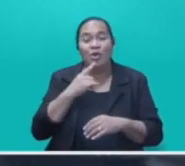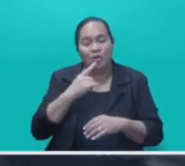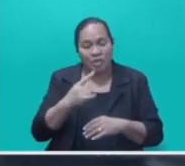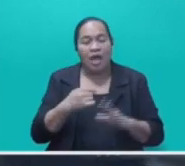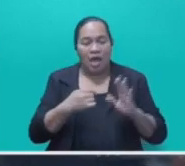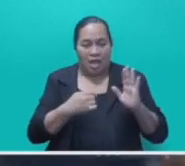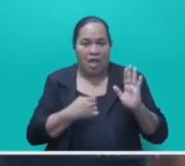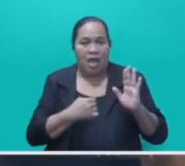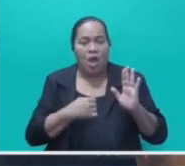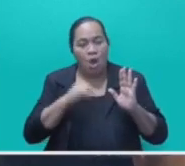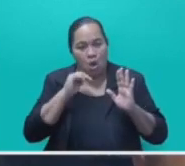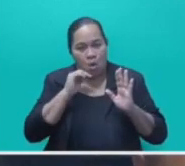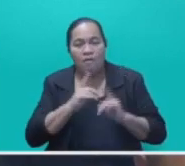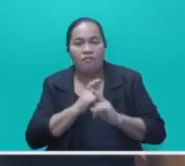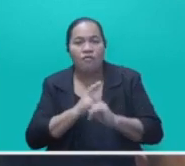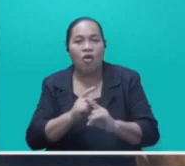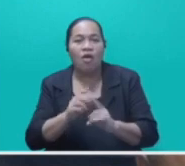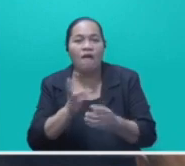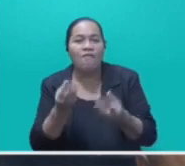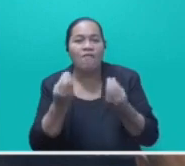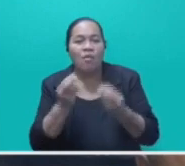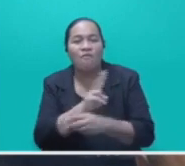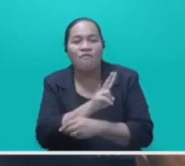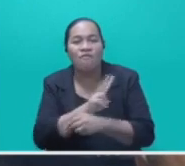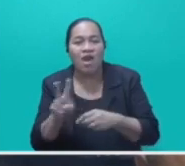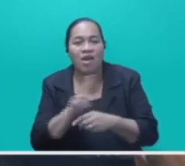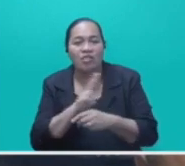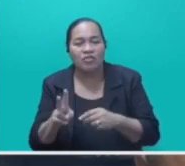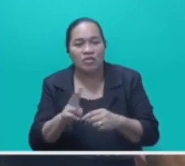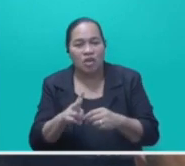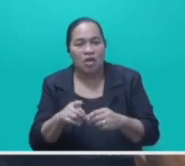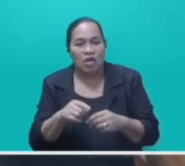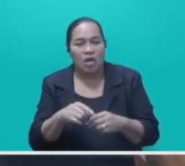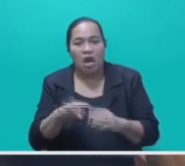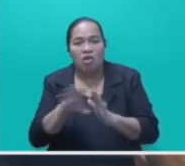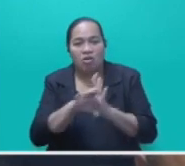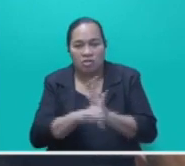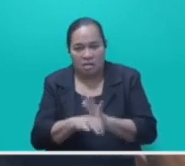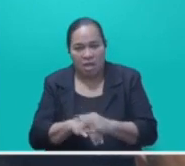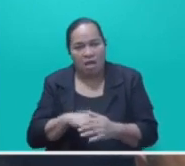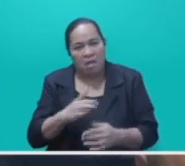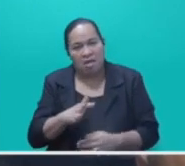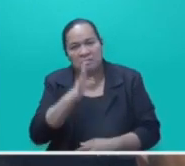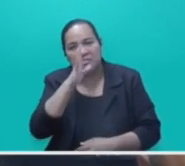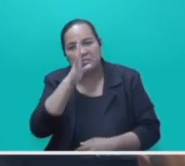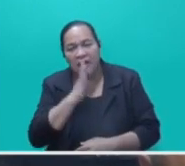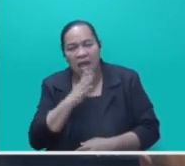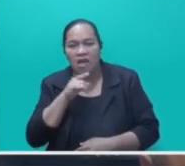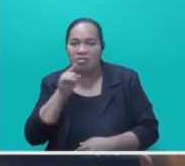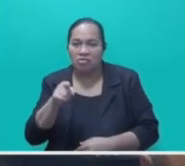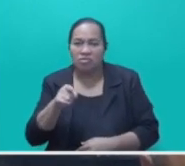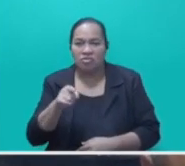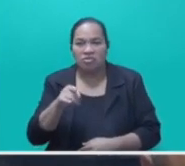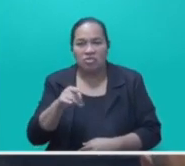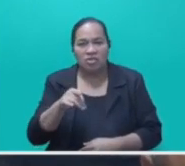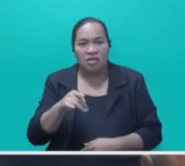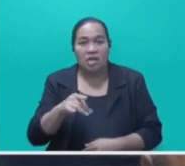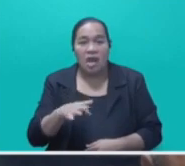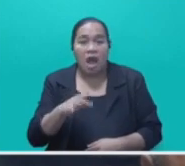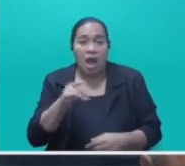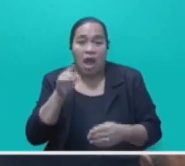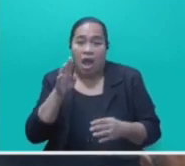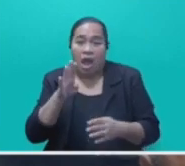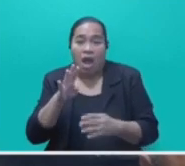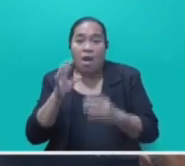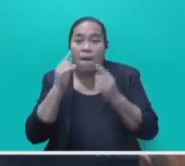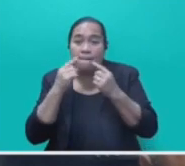subscribe to the values of the Constitution has now tragically ignored the mockery the Tarambuka-led government has made of